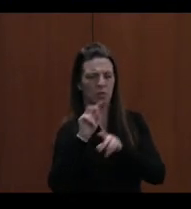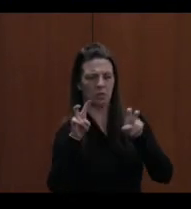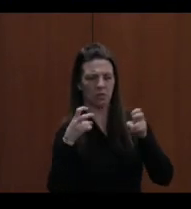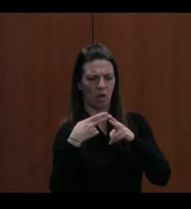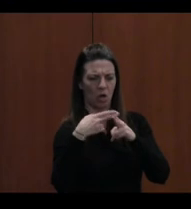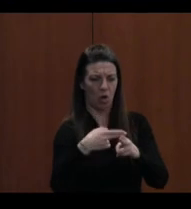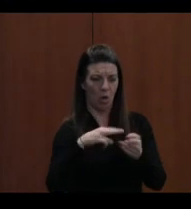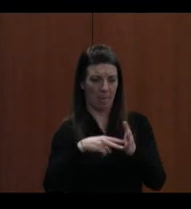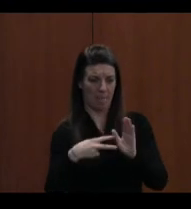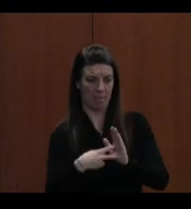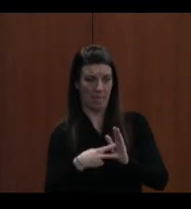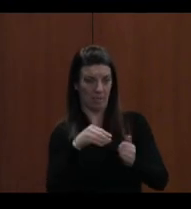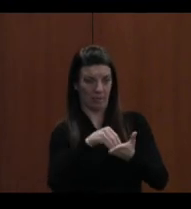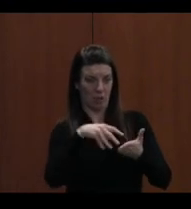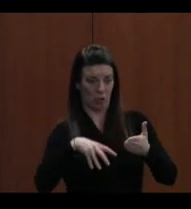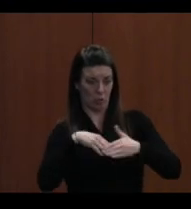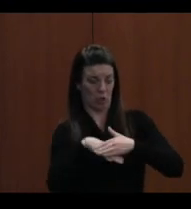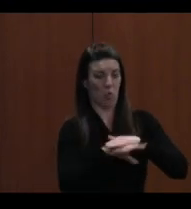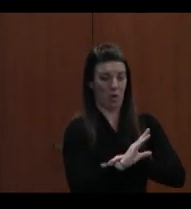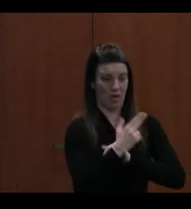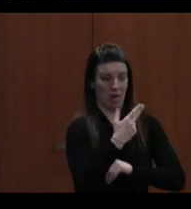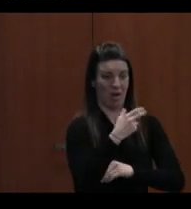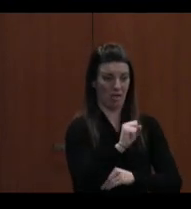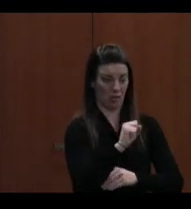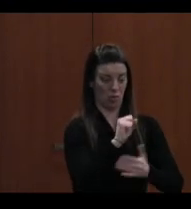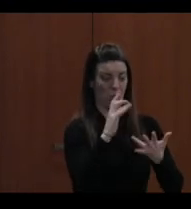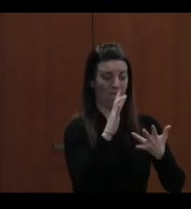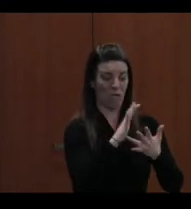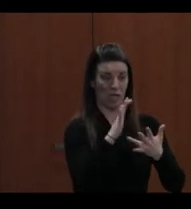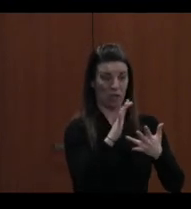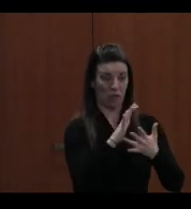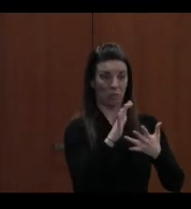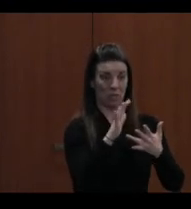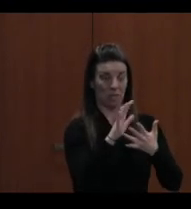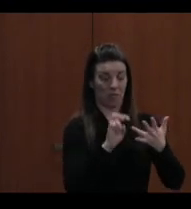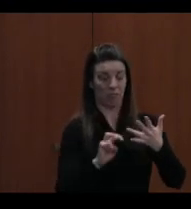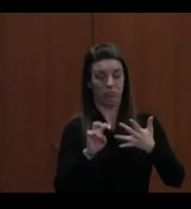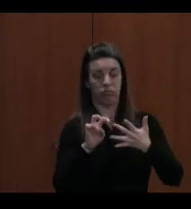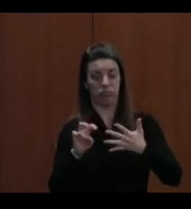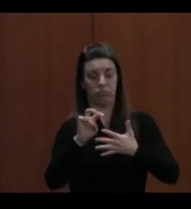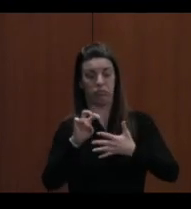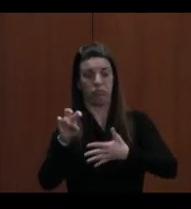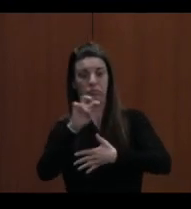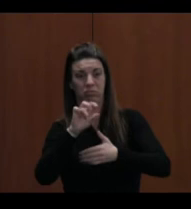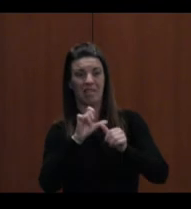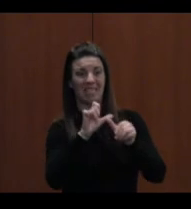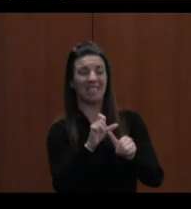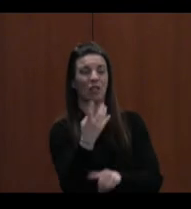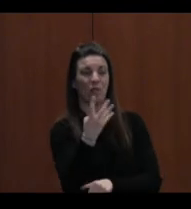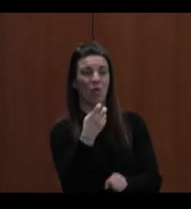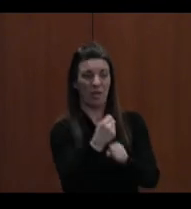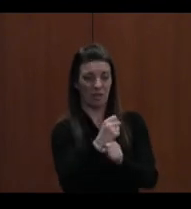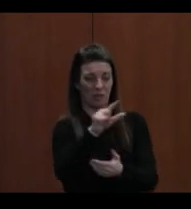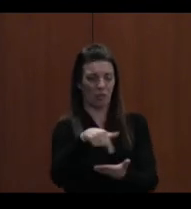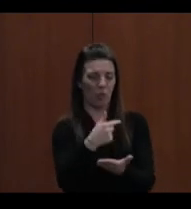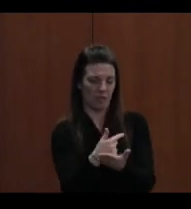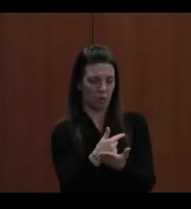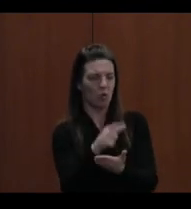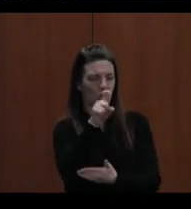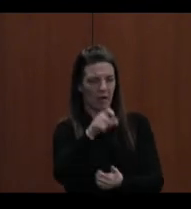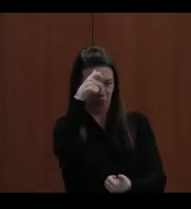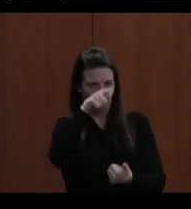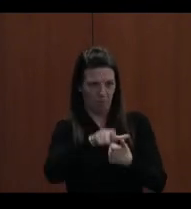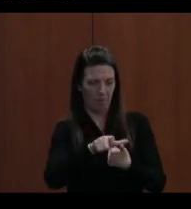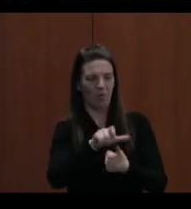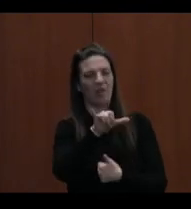enters their freshman year and we go four years for graduation. A couple things to keep in mind. We're only looking at four